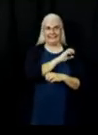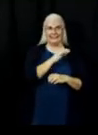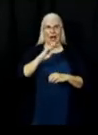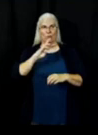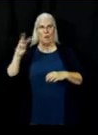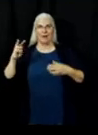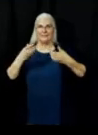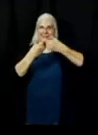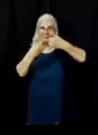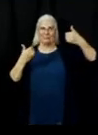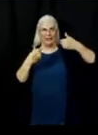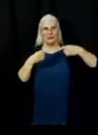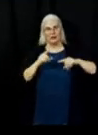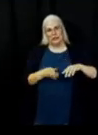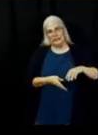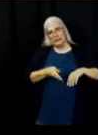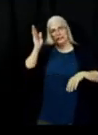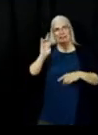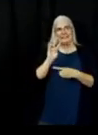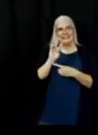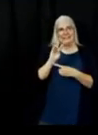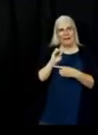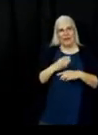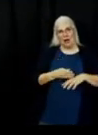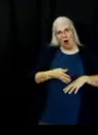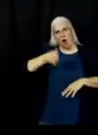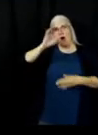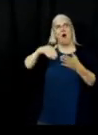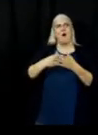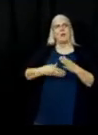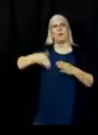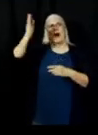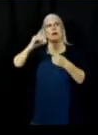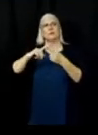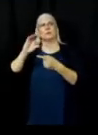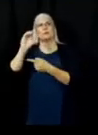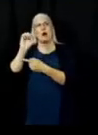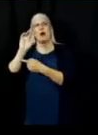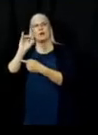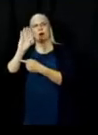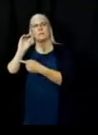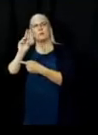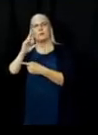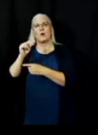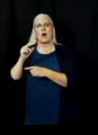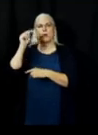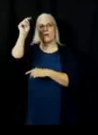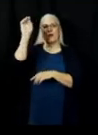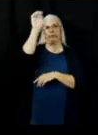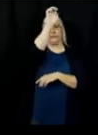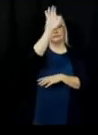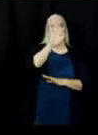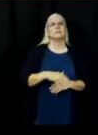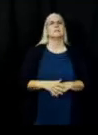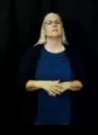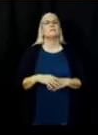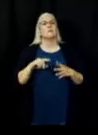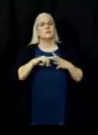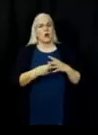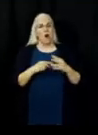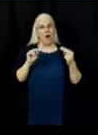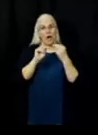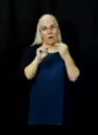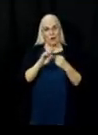to Lake Almanor to the East and then the Northeast along that dotted line. So we'll start here on the Highway 70 corridor. We